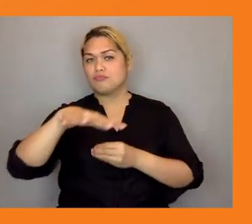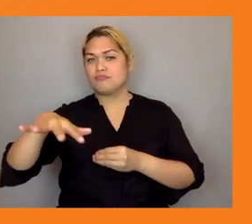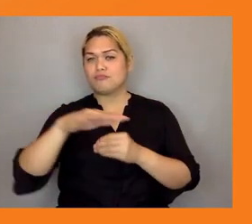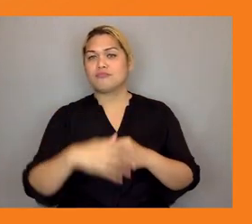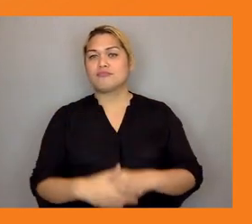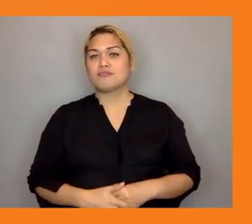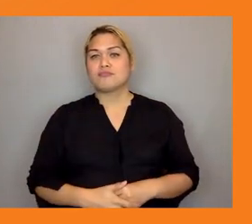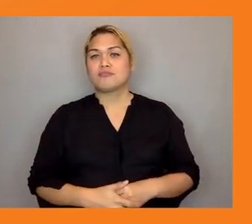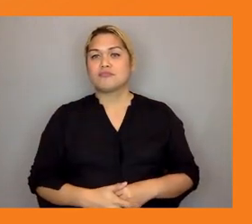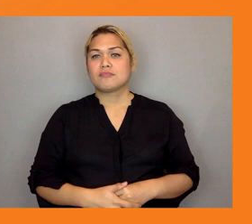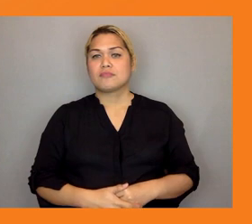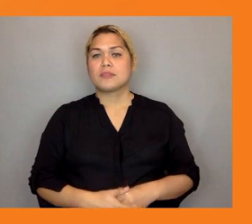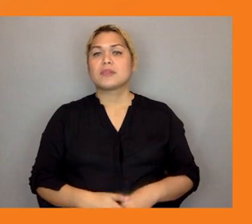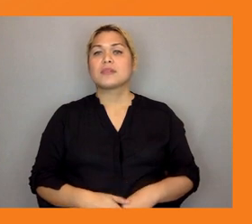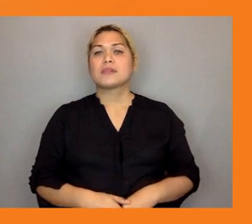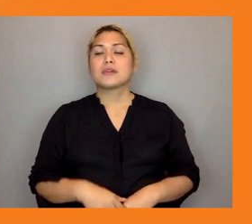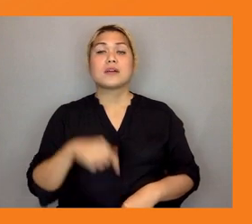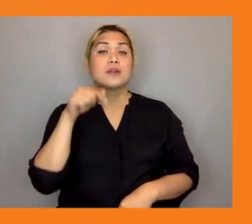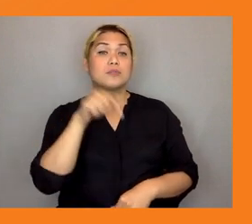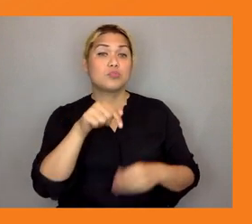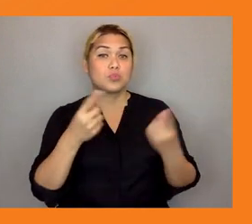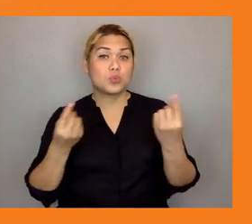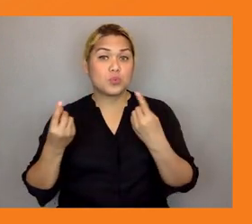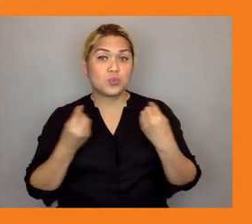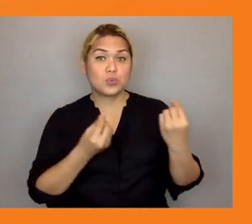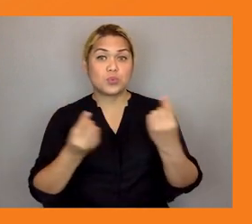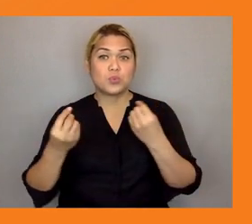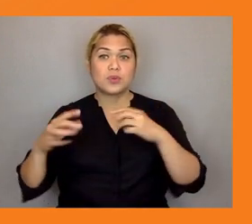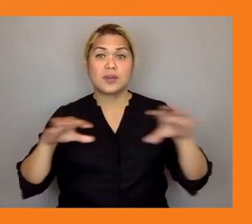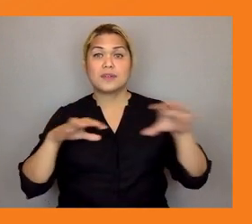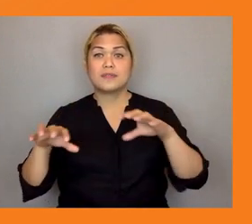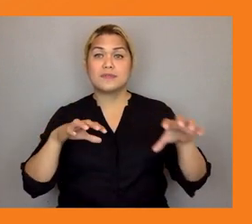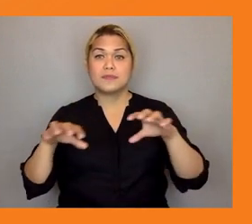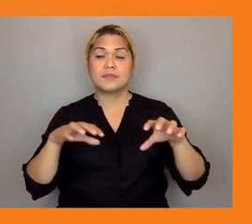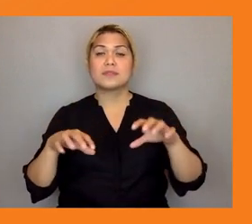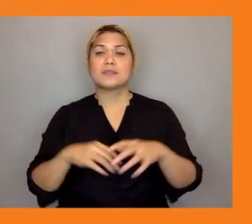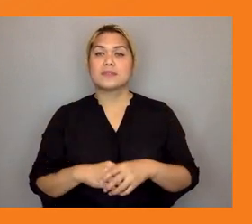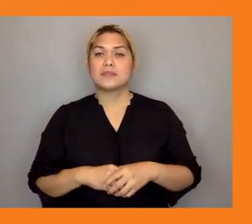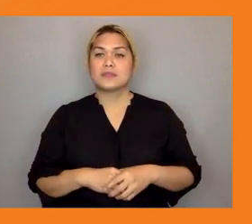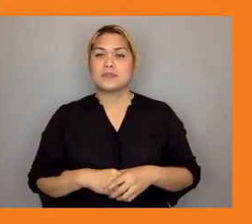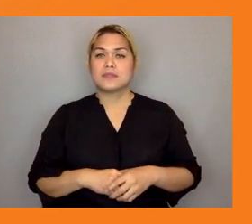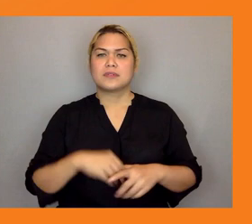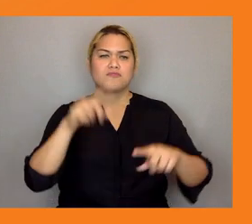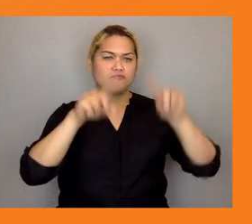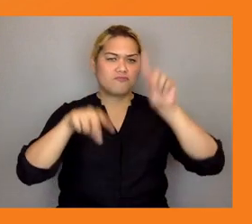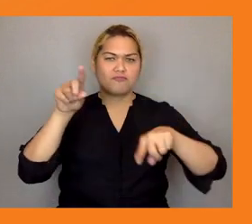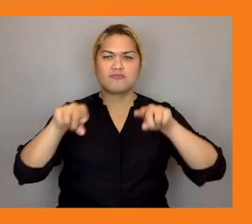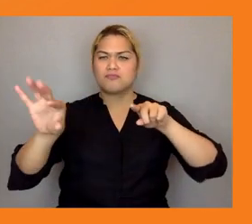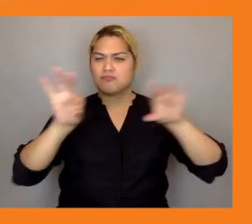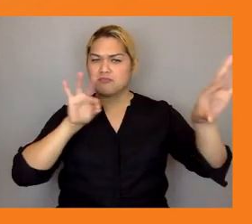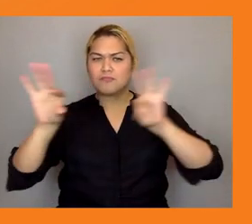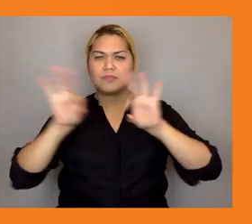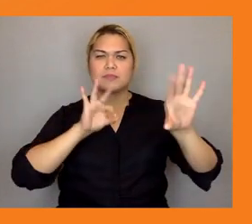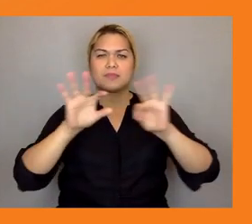implemented is the uh selecting uh multiple projects uh from the four atoll countries that are fall under the